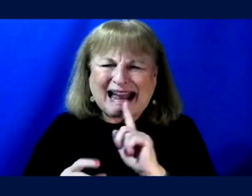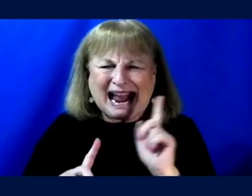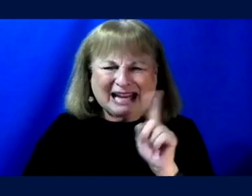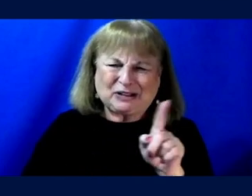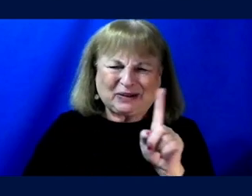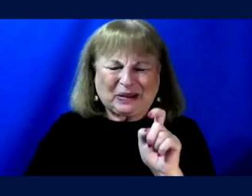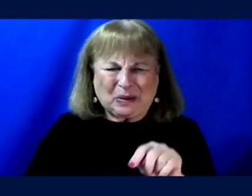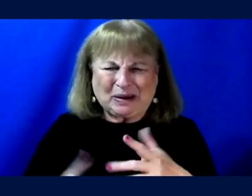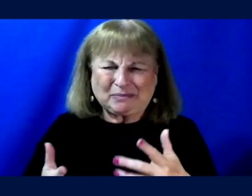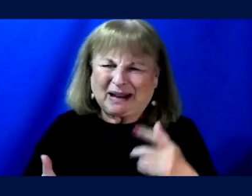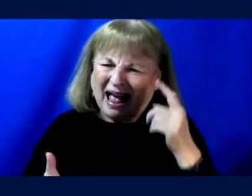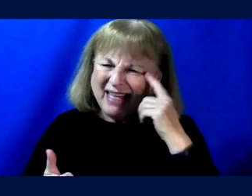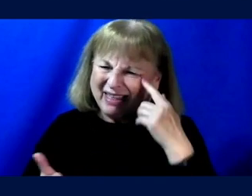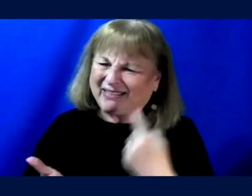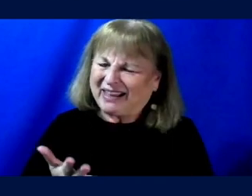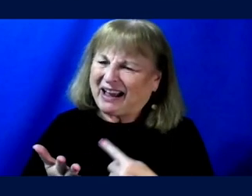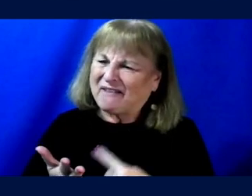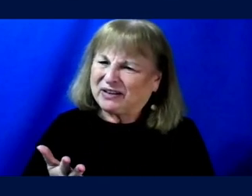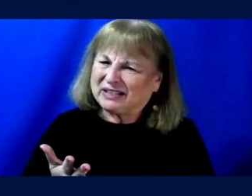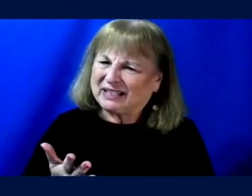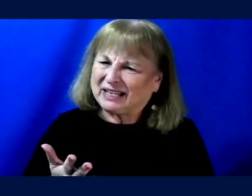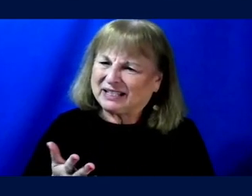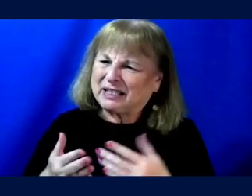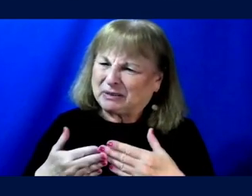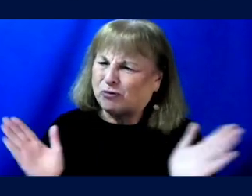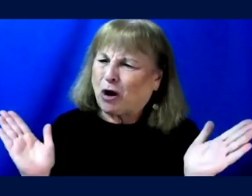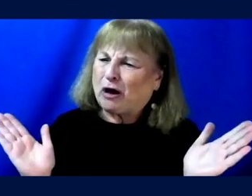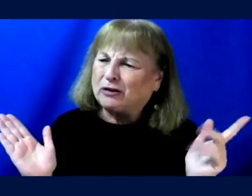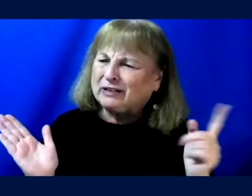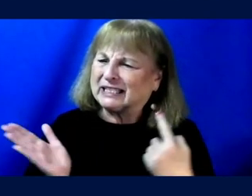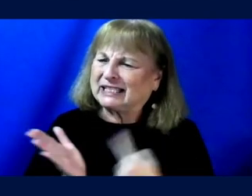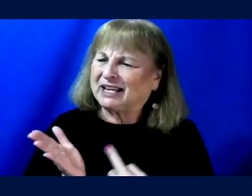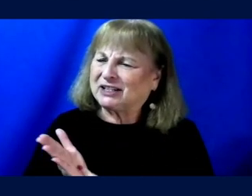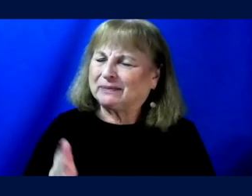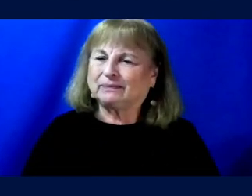but, um, I think this conversation is, is a broader discussion.